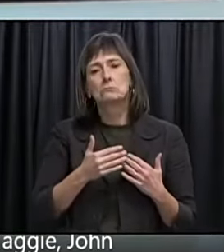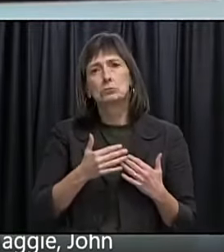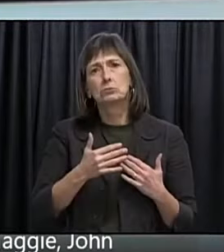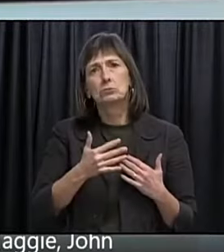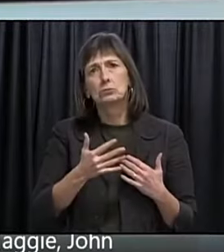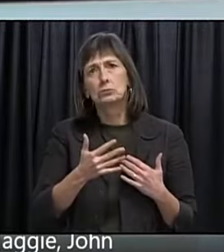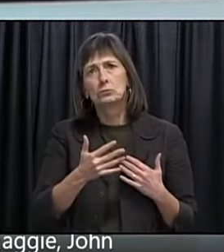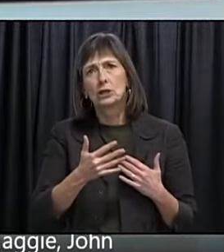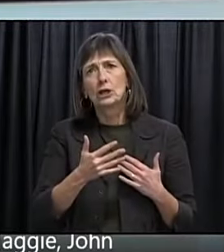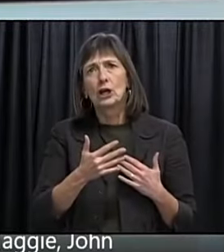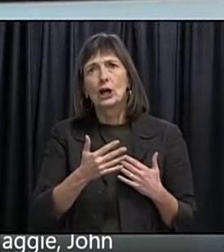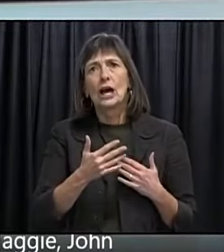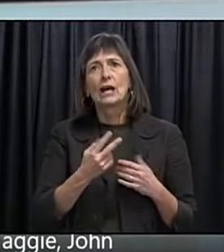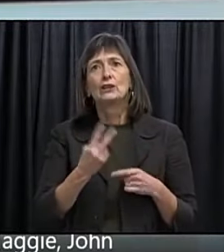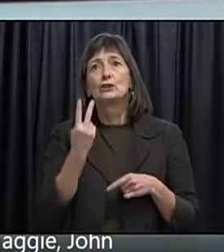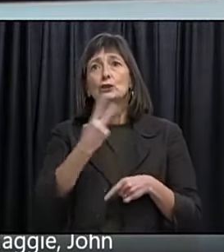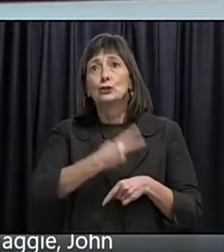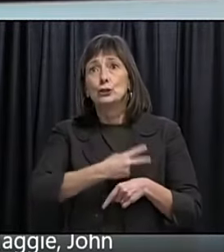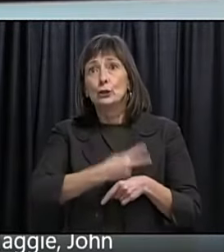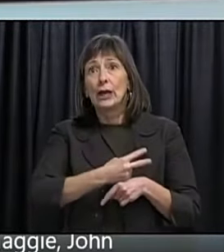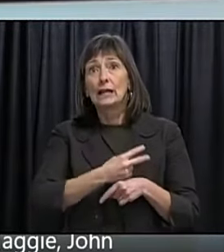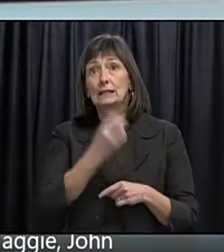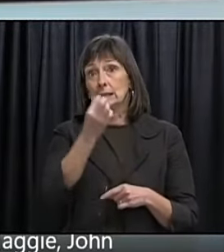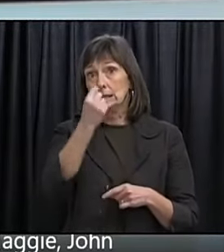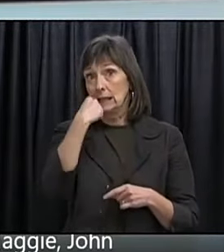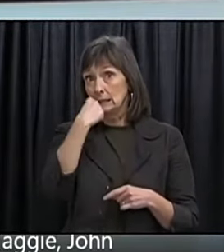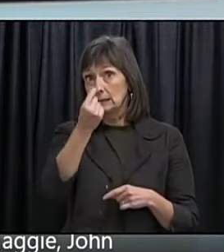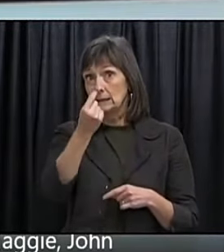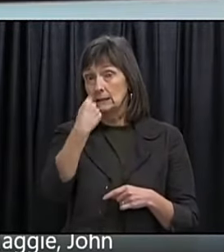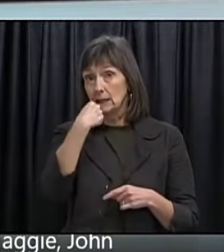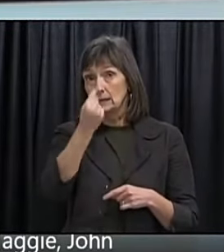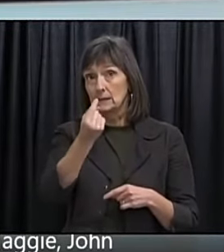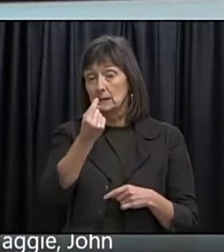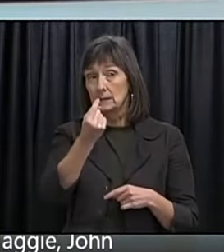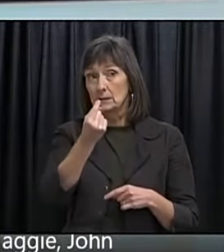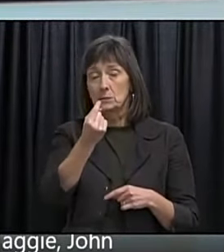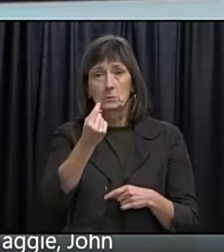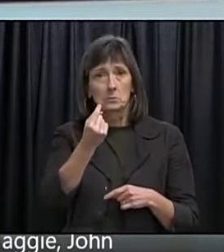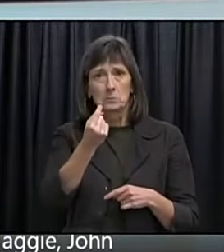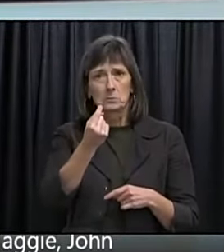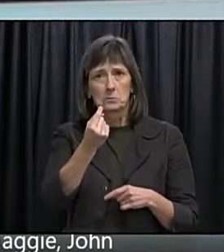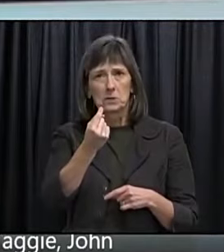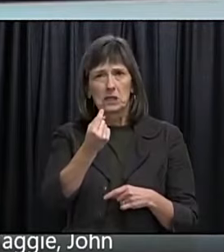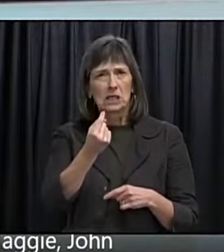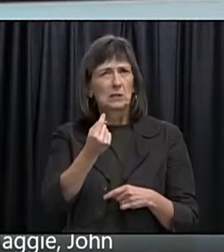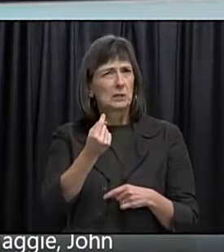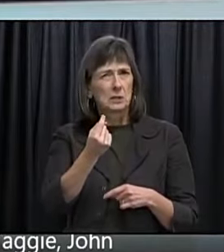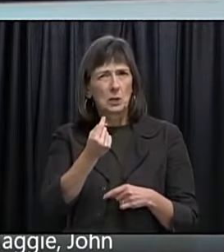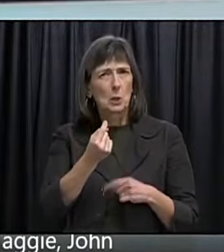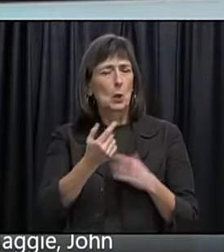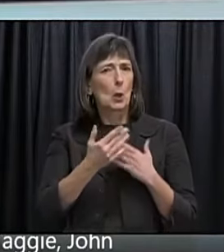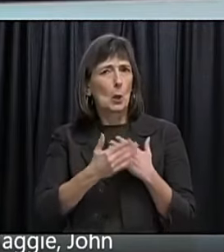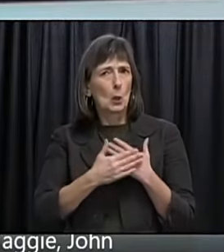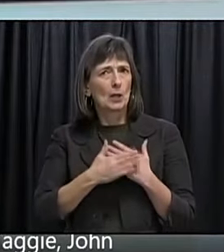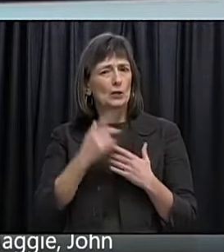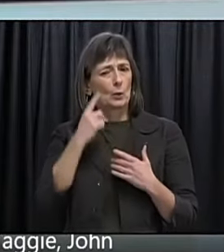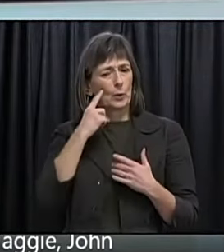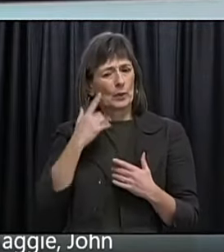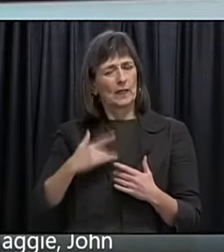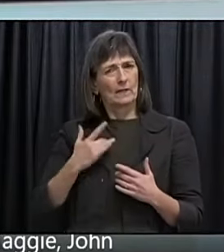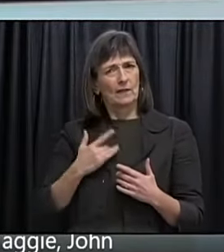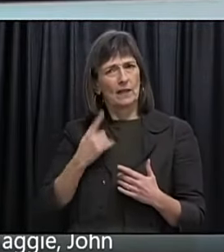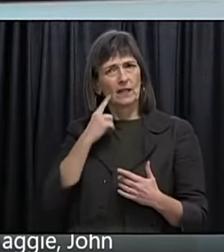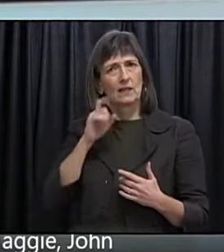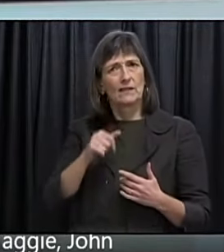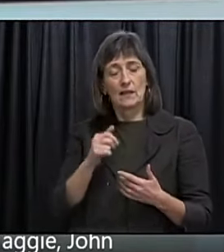Things like. COVID alert. That. Which will help you. With an electronic. Form of memory. As something. That would really. Come into its